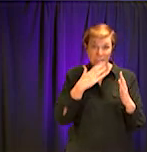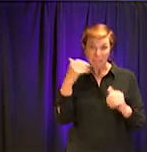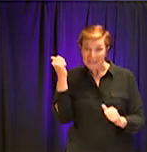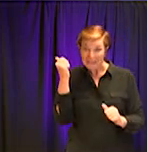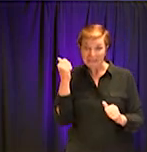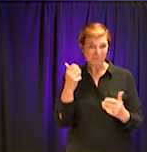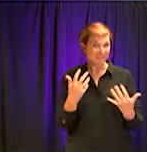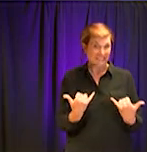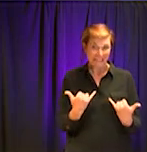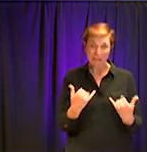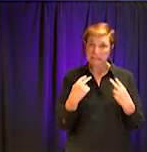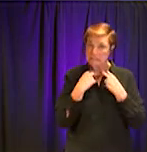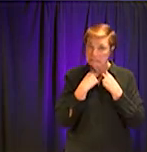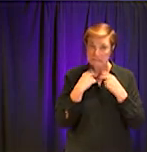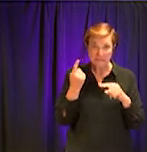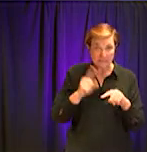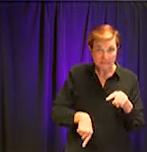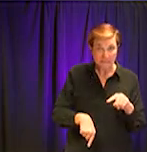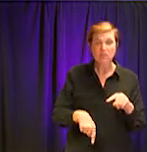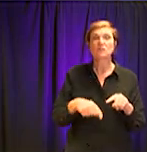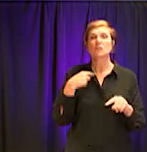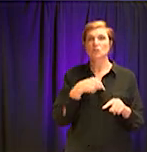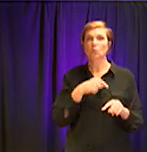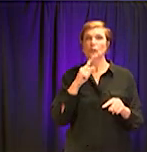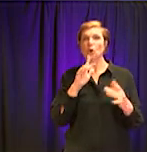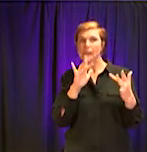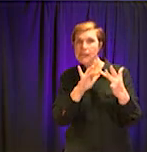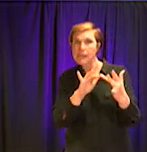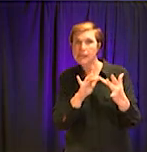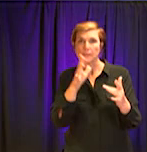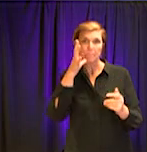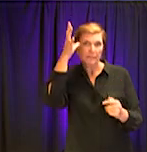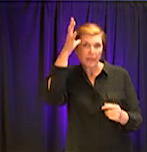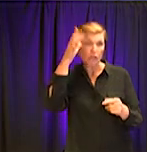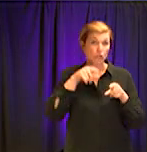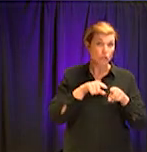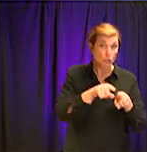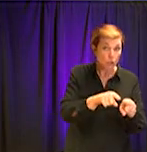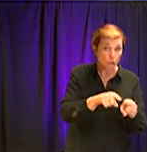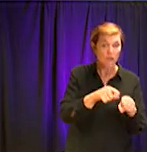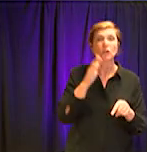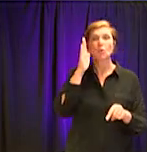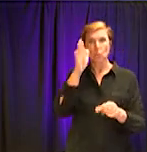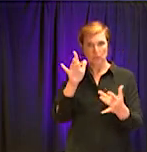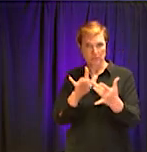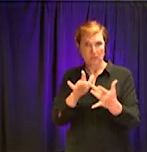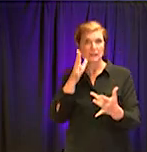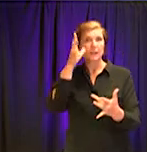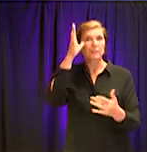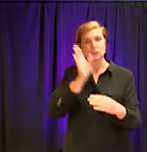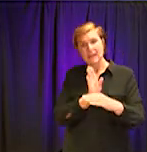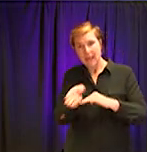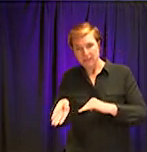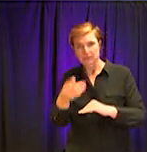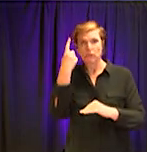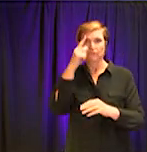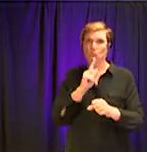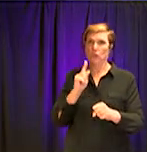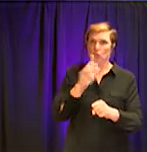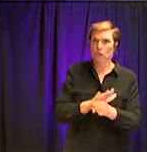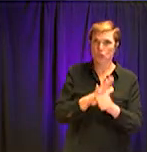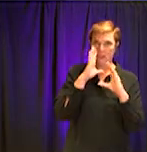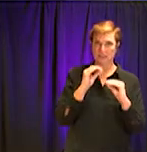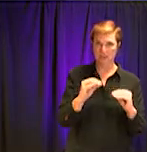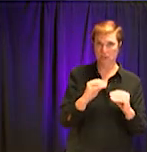will be working with our parents during and after to ensure they get the services that they need. Ms. Tyson, if